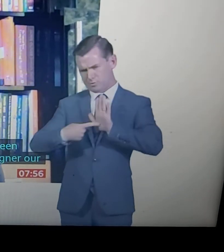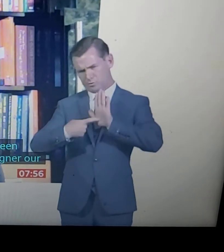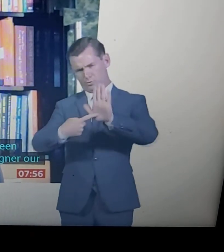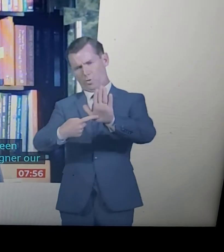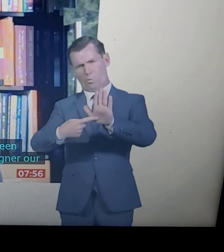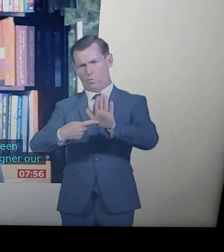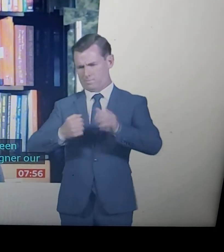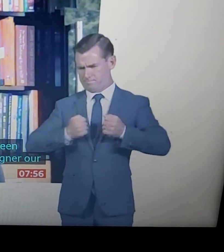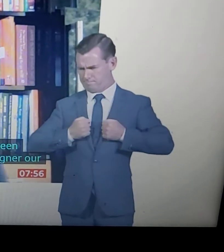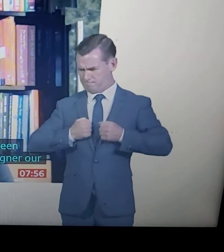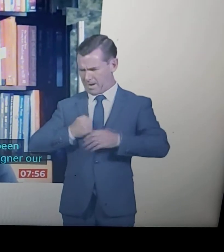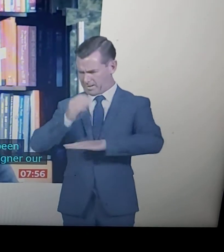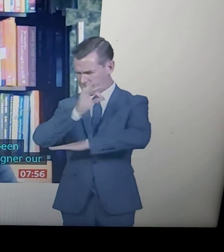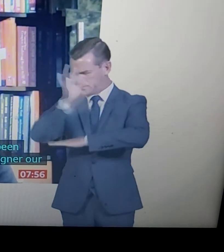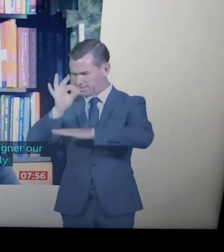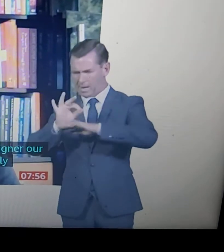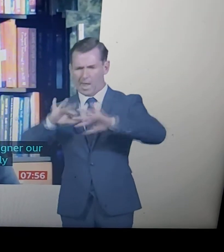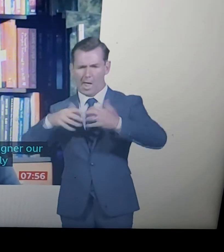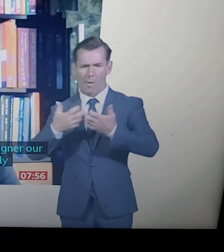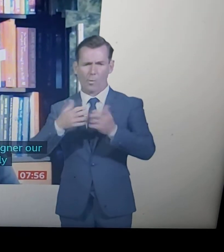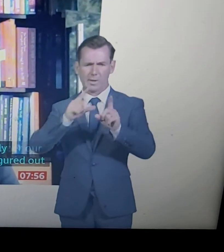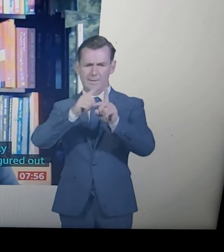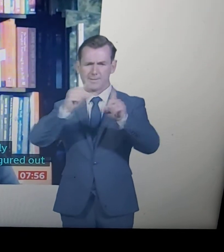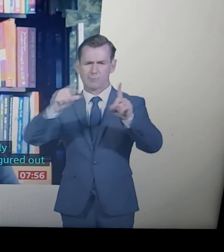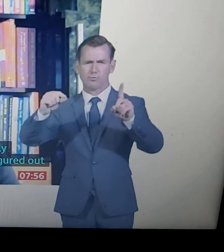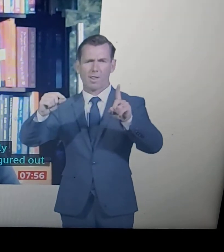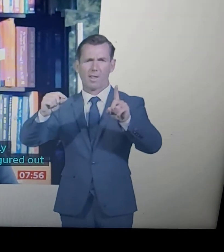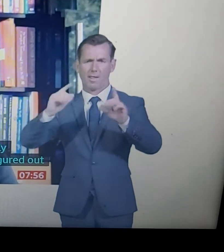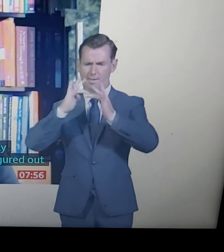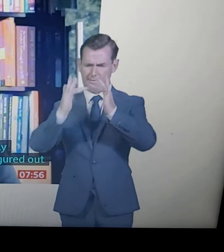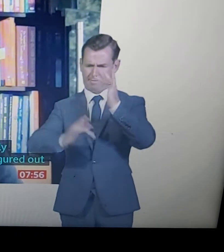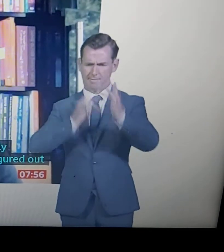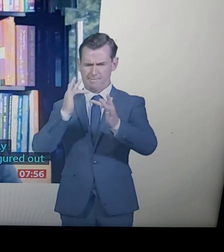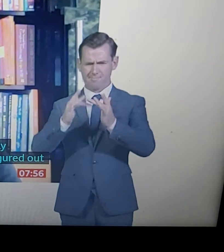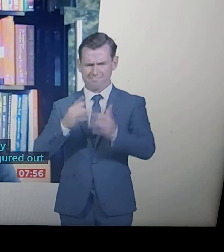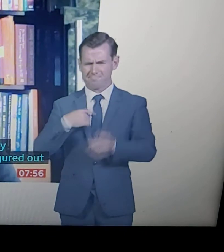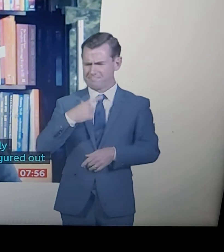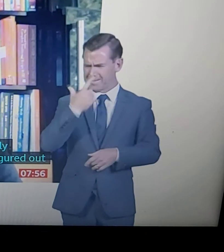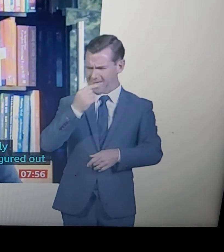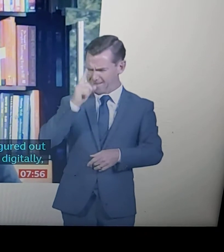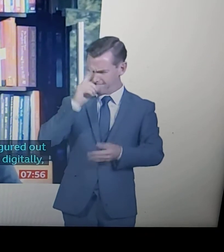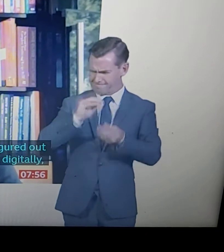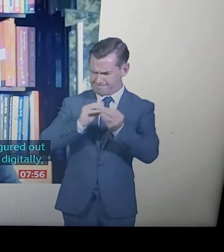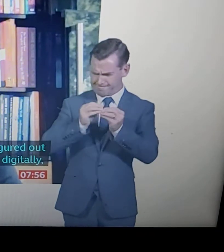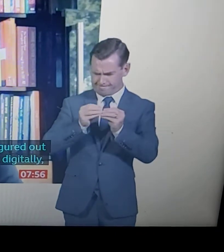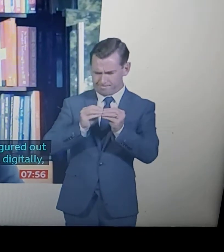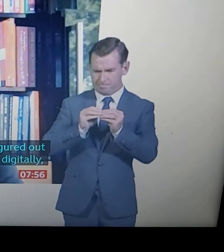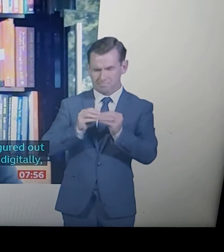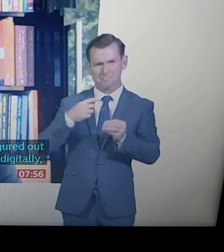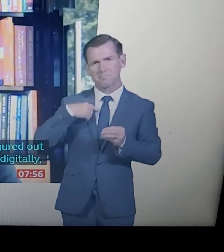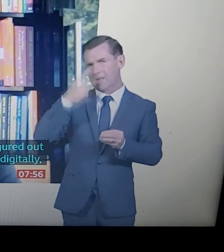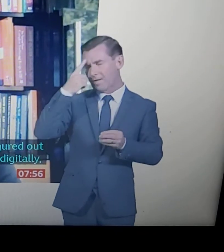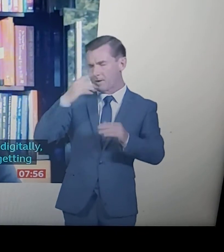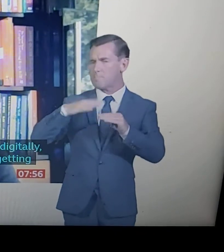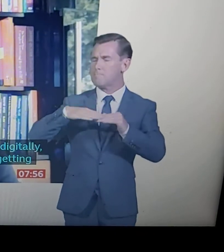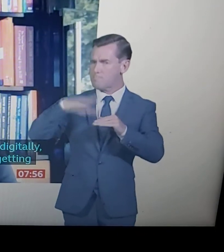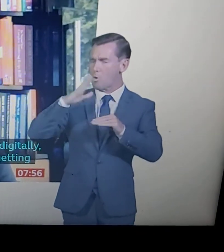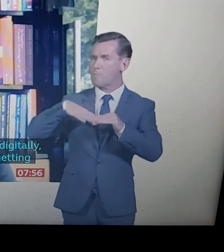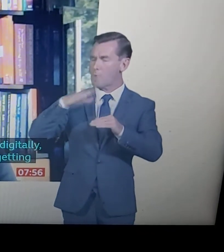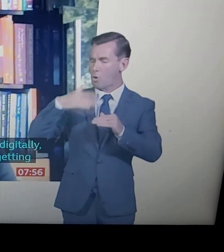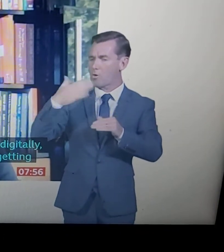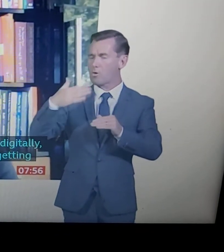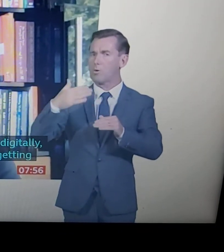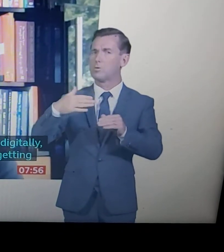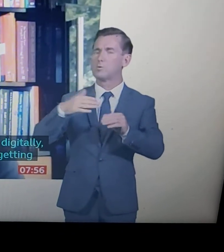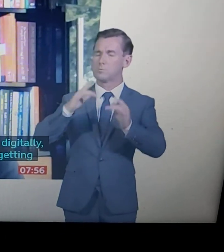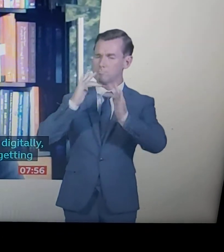get through these challenges. I think that lots more things will become digital, but I don't think it's going to replace human connection. So I think technology